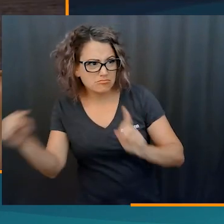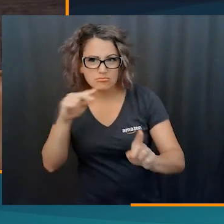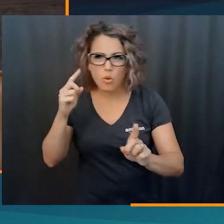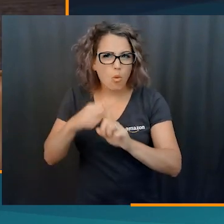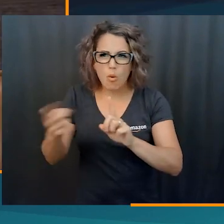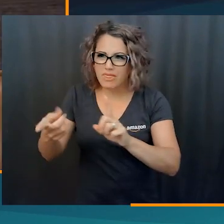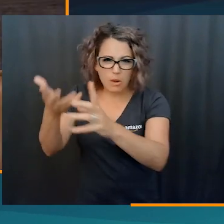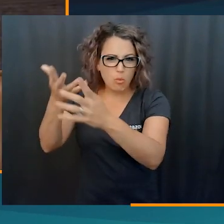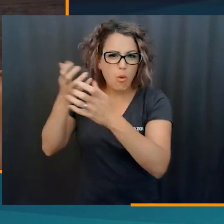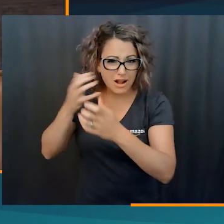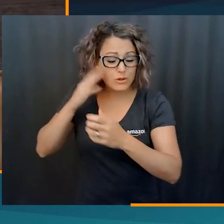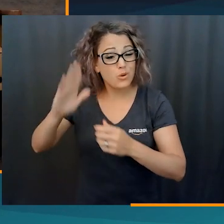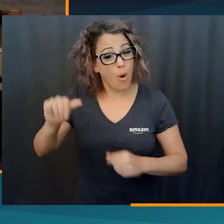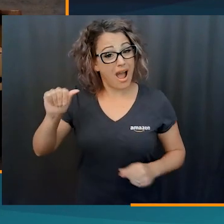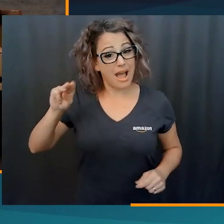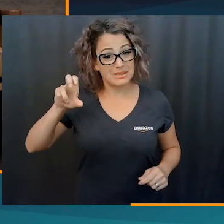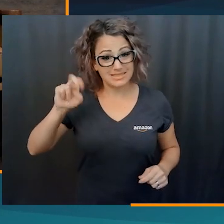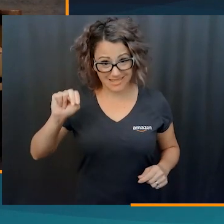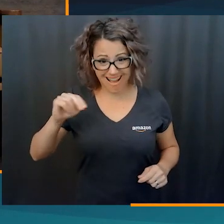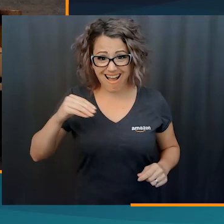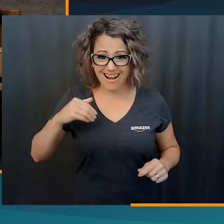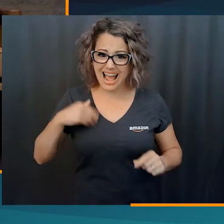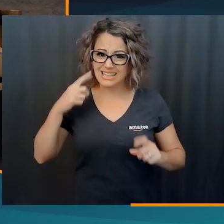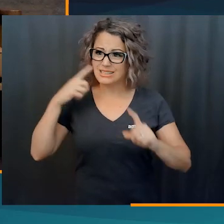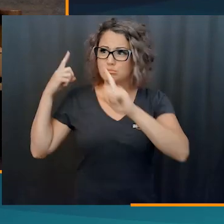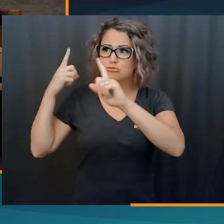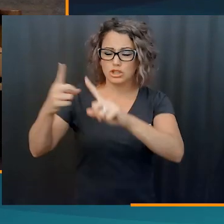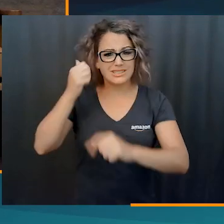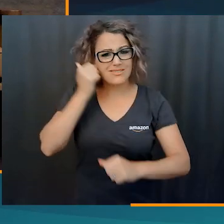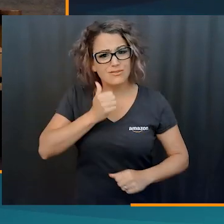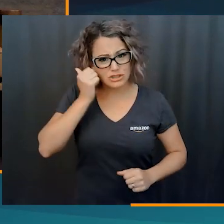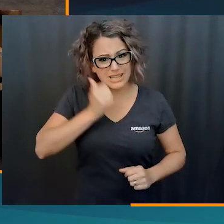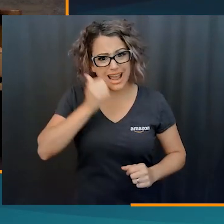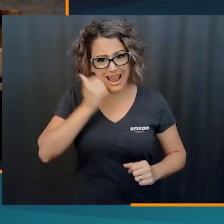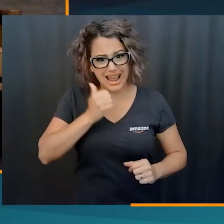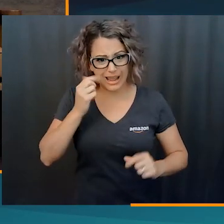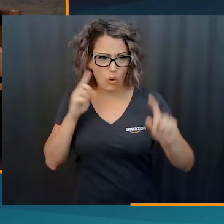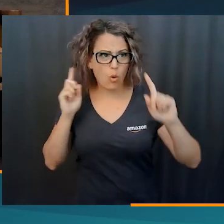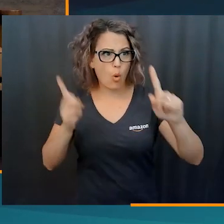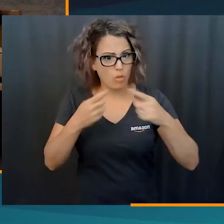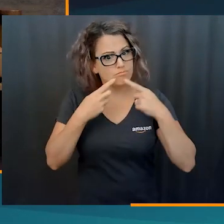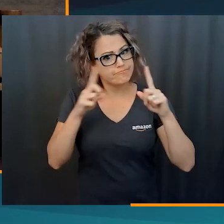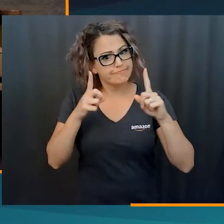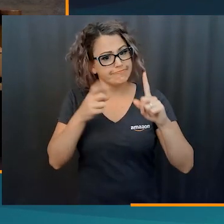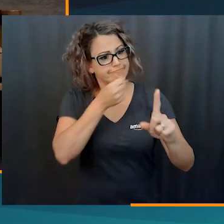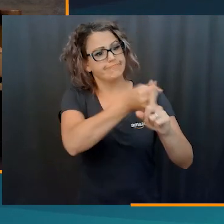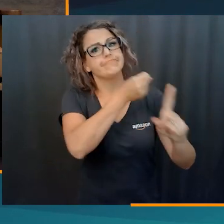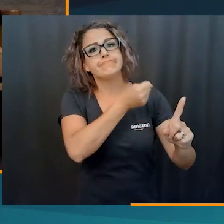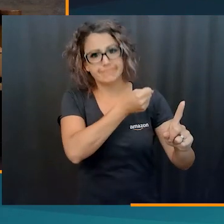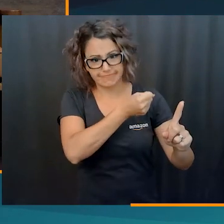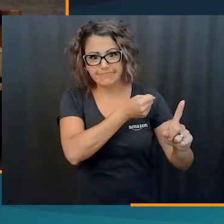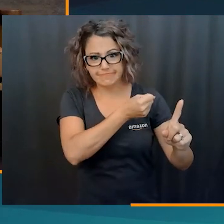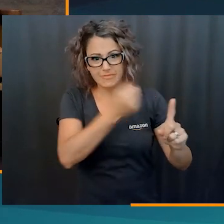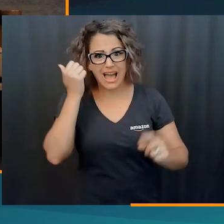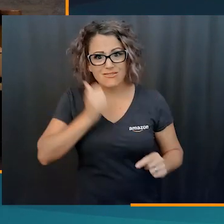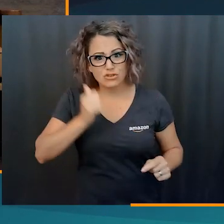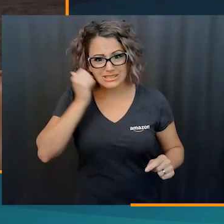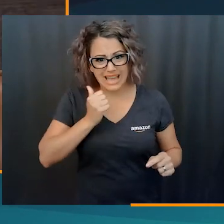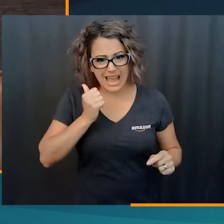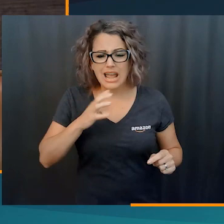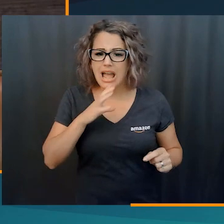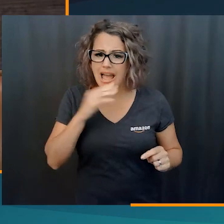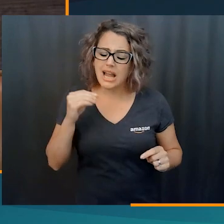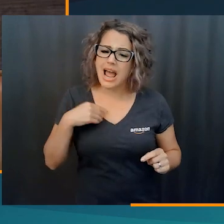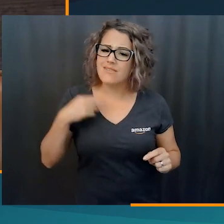to understand what they wanted, right? We have an objective and something to get a goal to get to at the end of each day. And